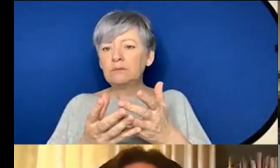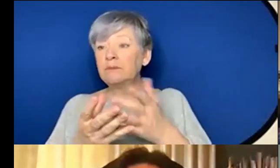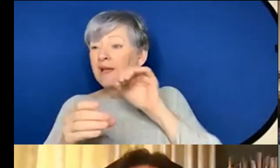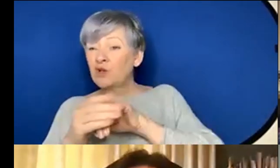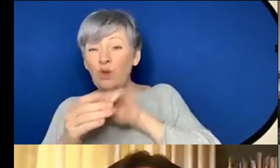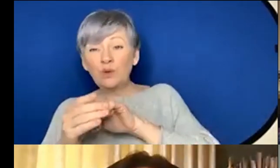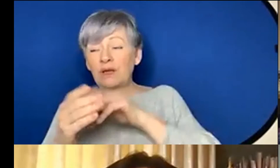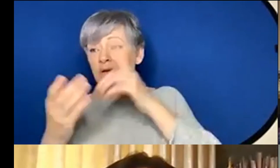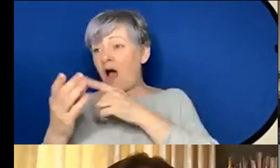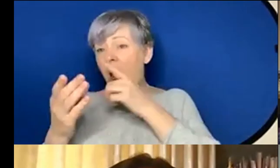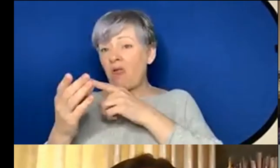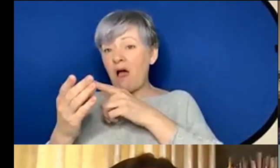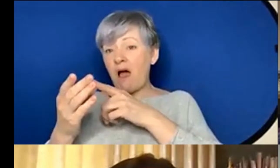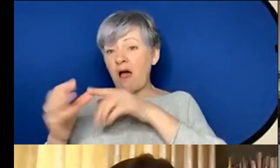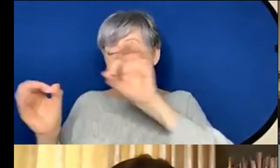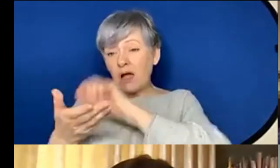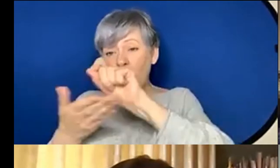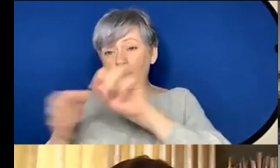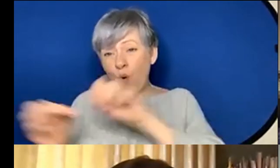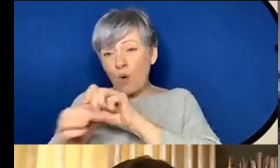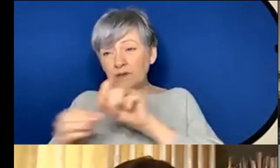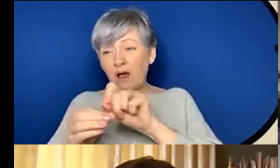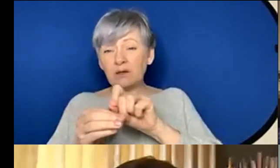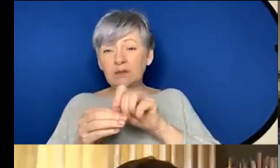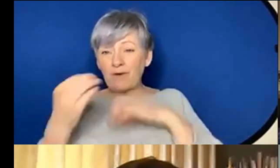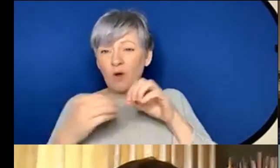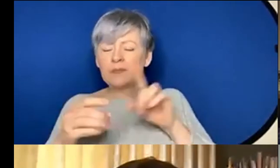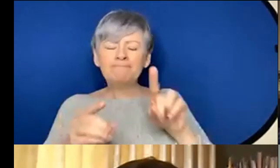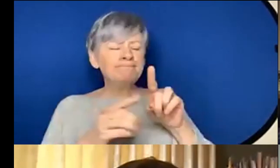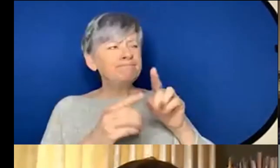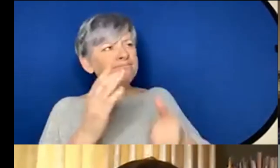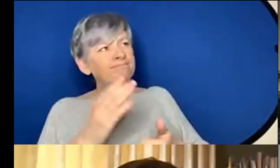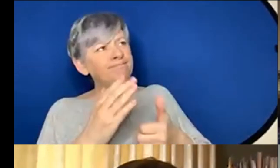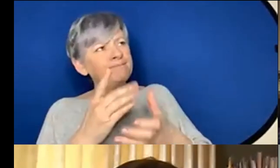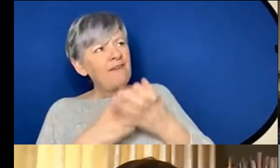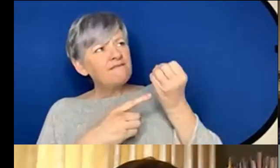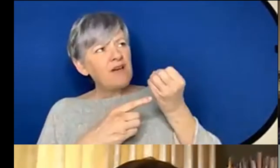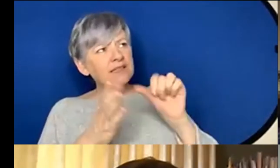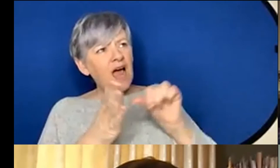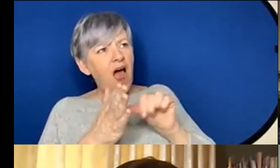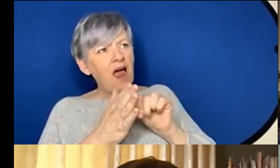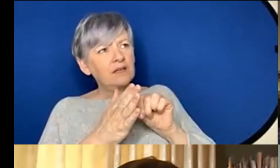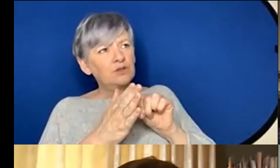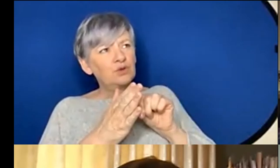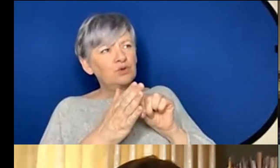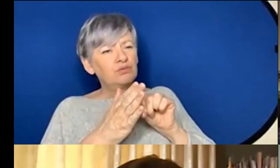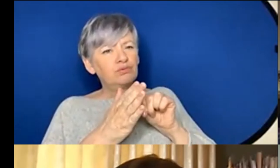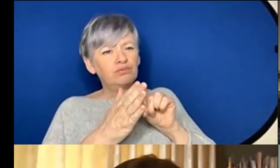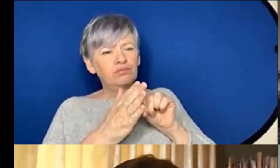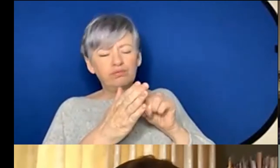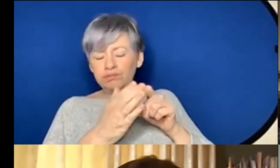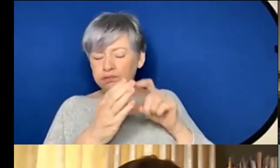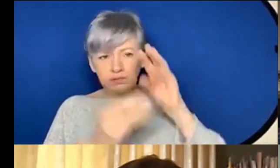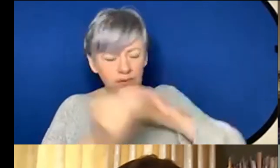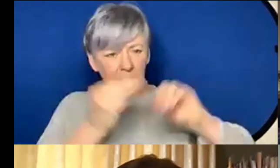performers I think I find it hard to visualize the music world as an entity um there are certain organizations